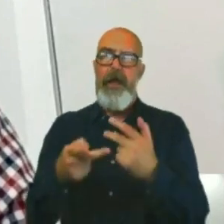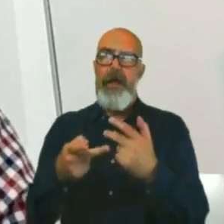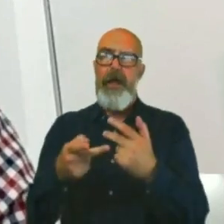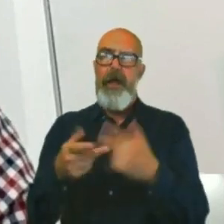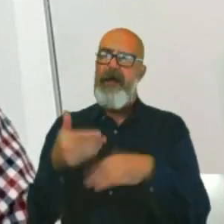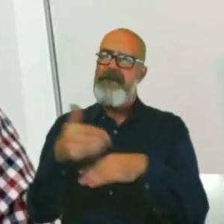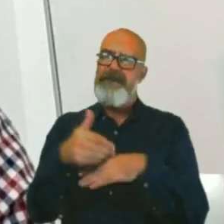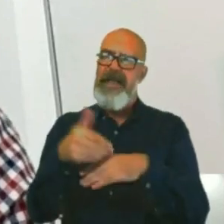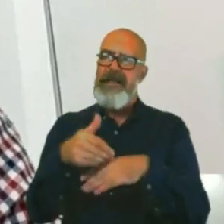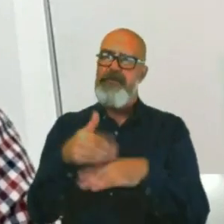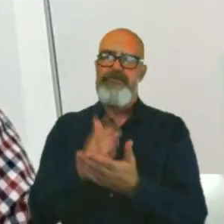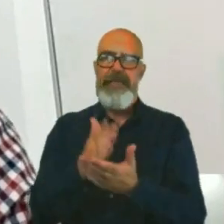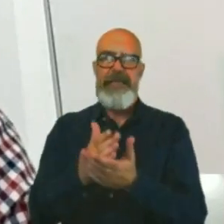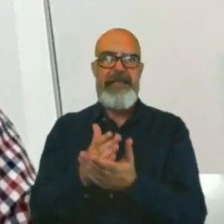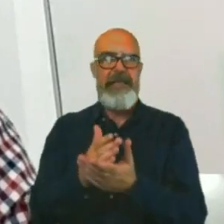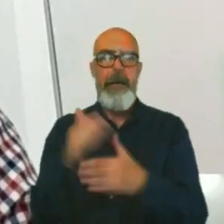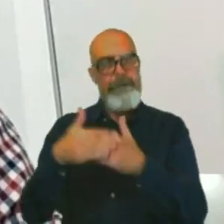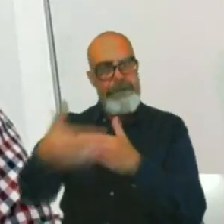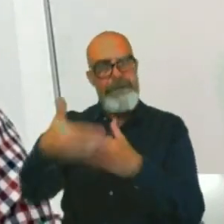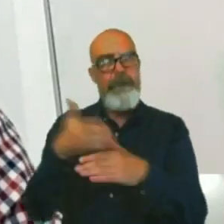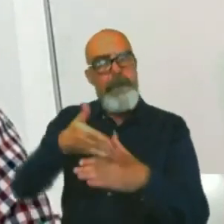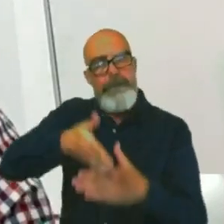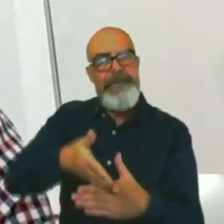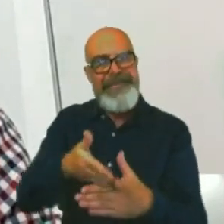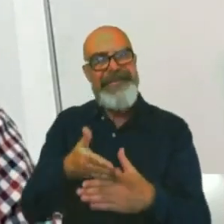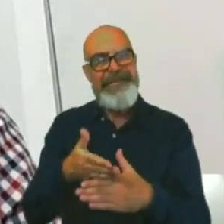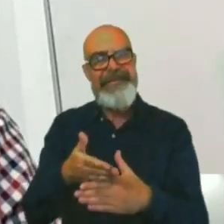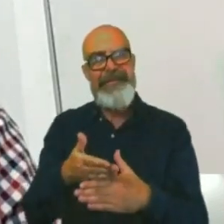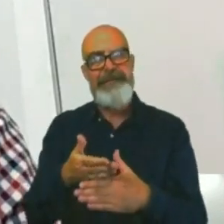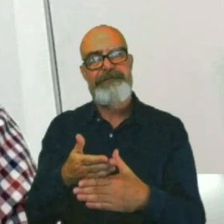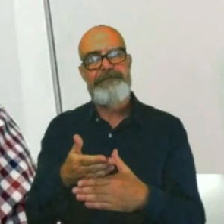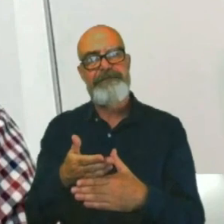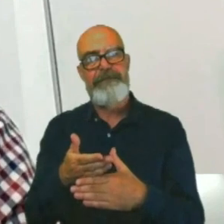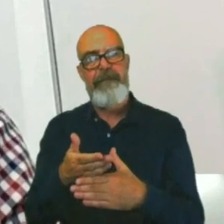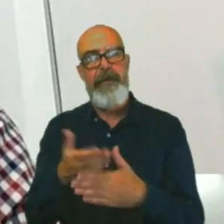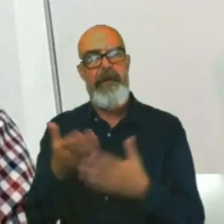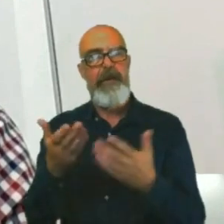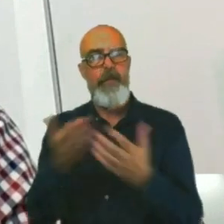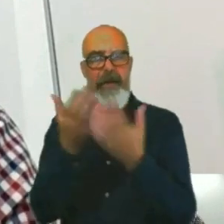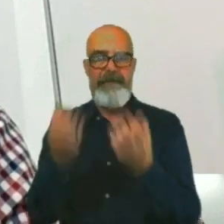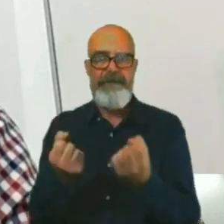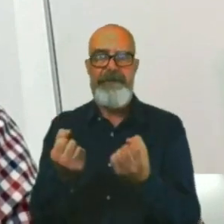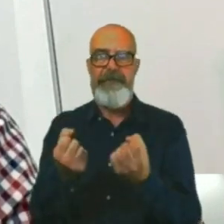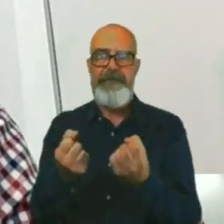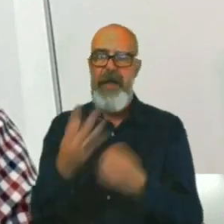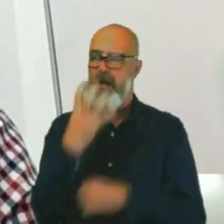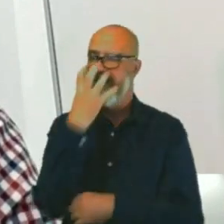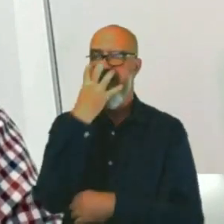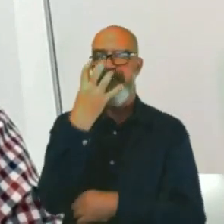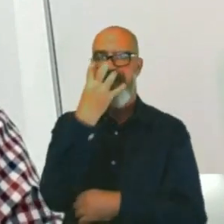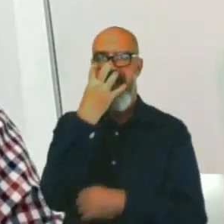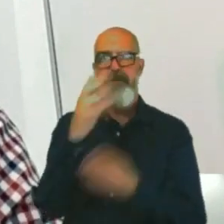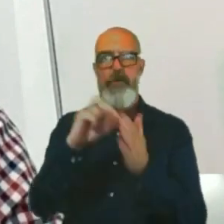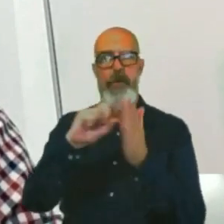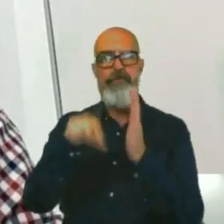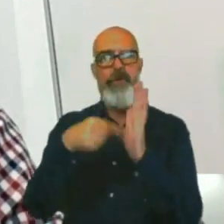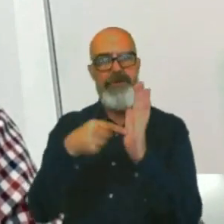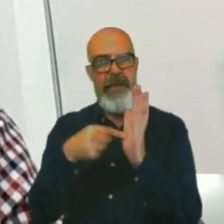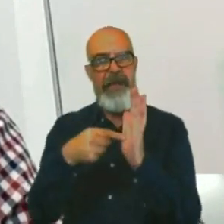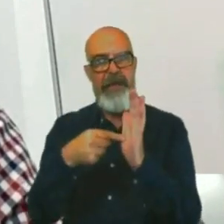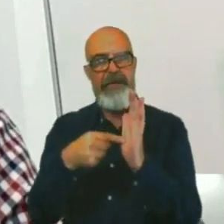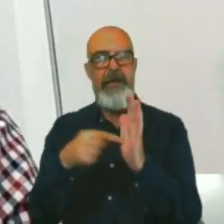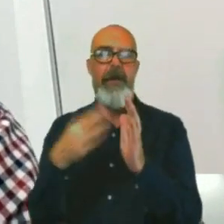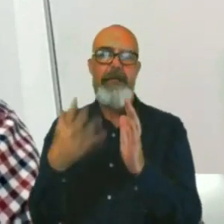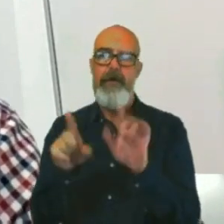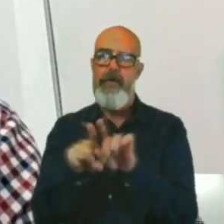life even busier. We have, in addition to the ventilator projects, been supporting various COVID